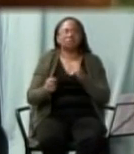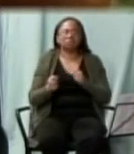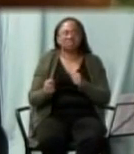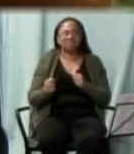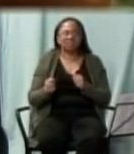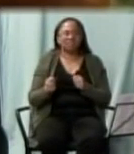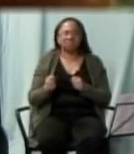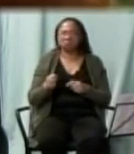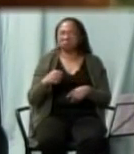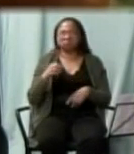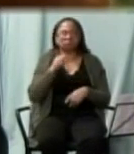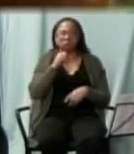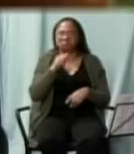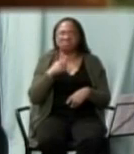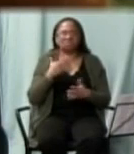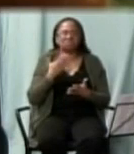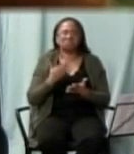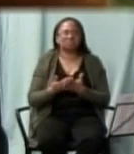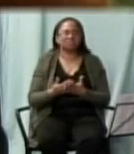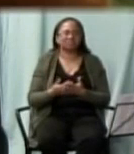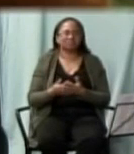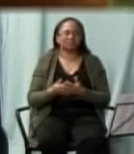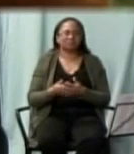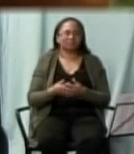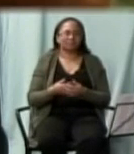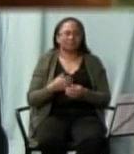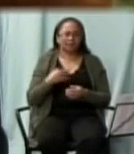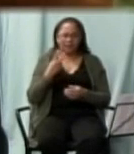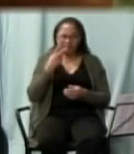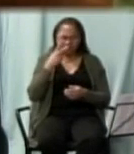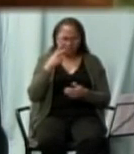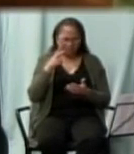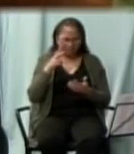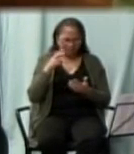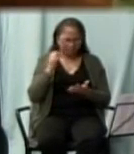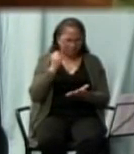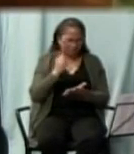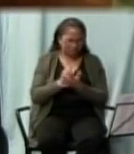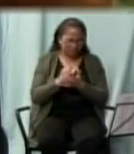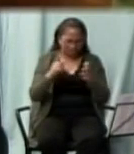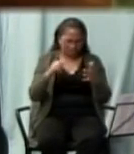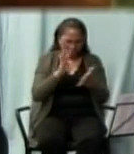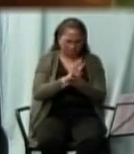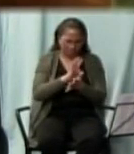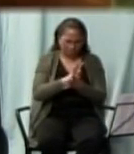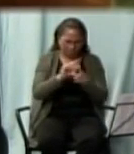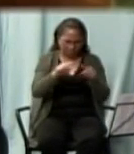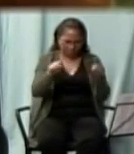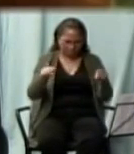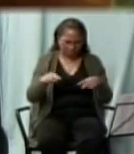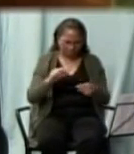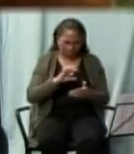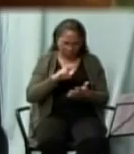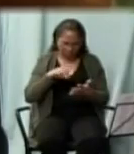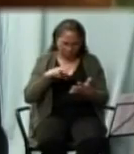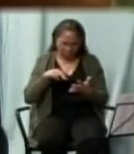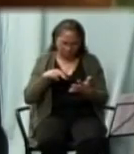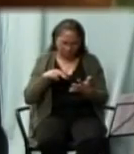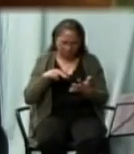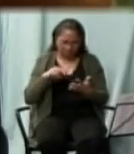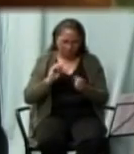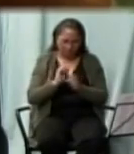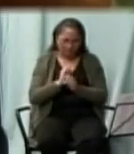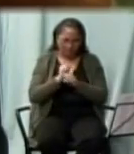I looked at the head of the sheet on which the stamps were printed it said printed